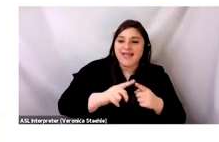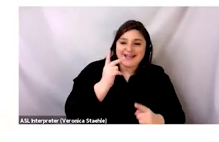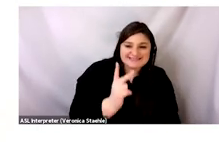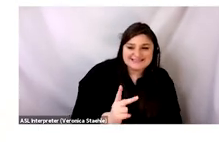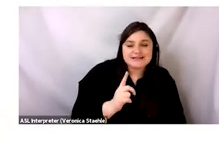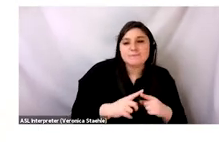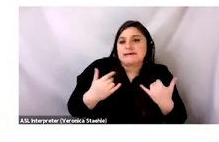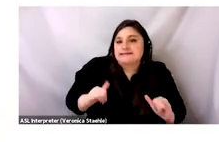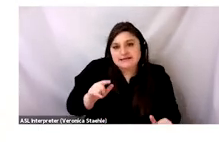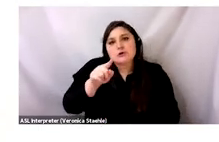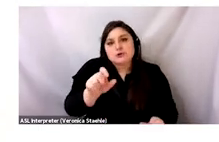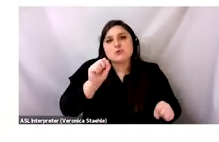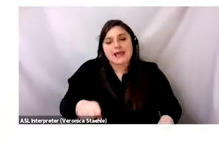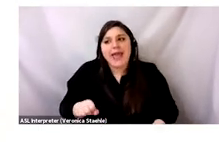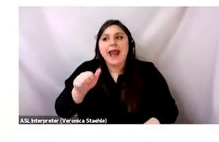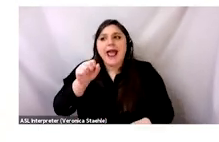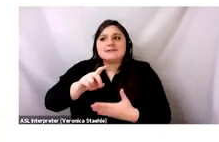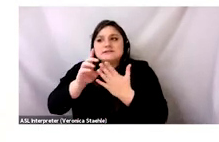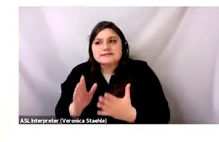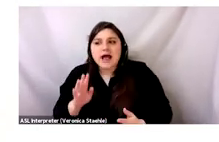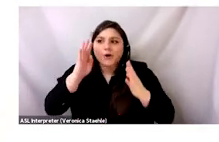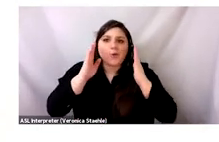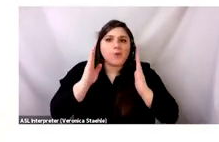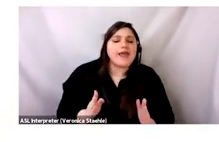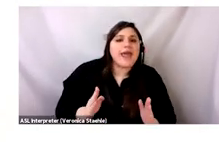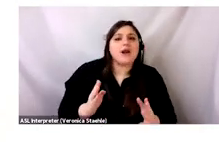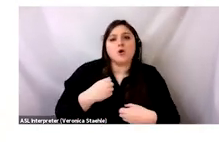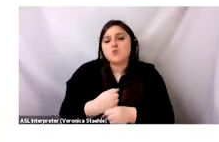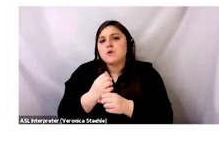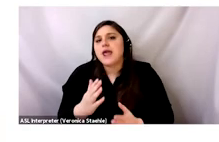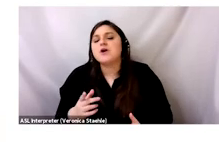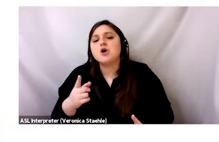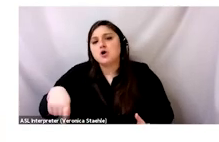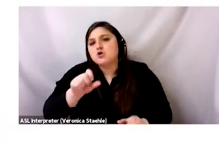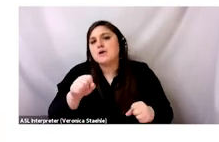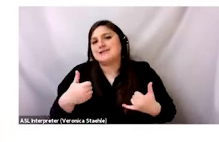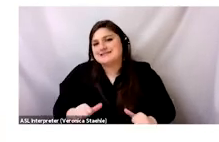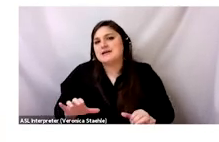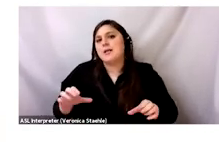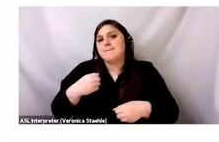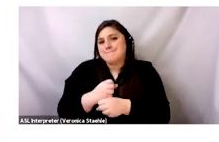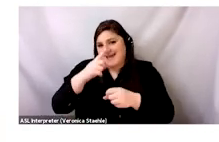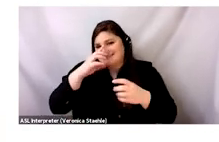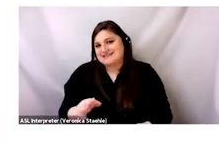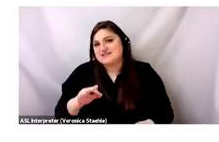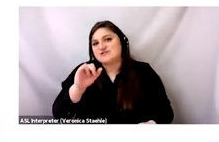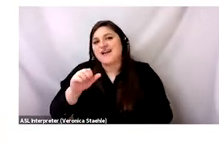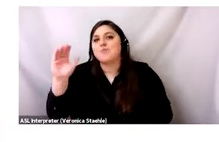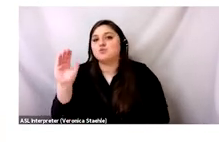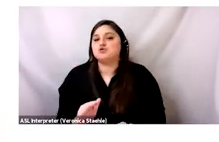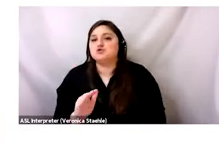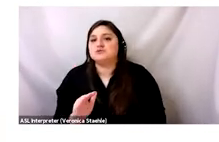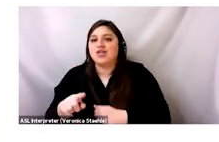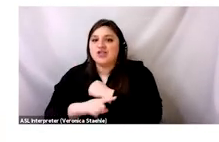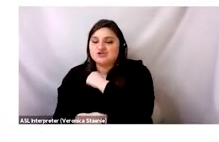you can do as a consumer, as a designer, as a creative to offset some of the trash that is